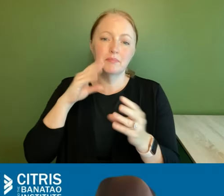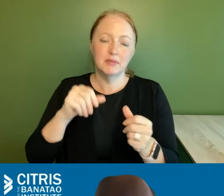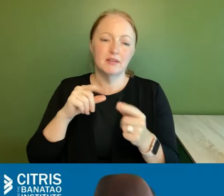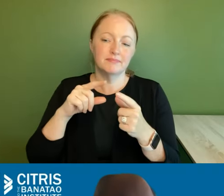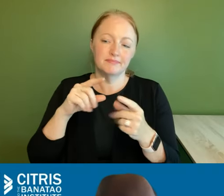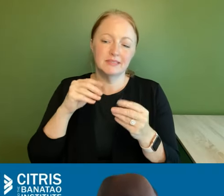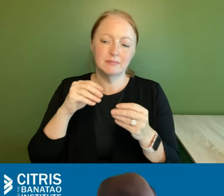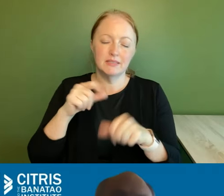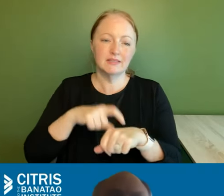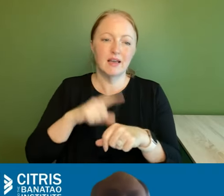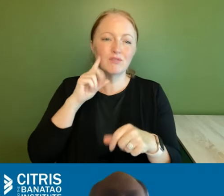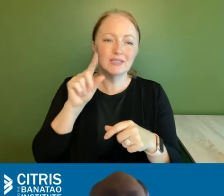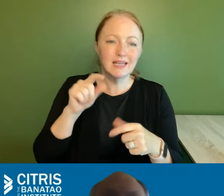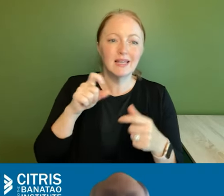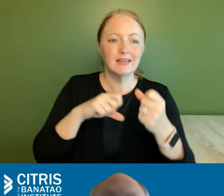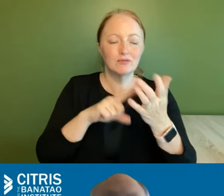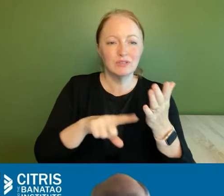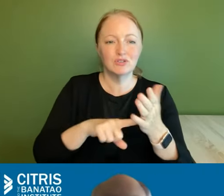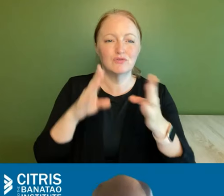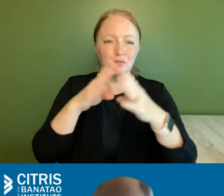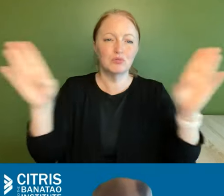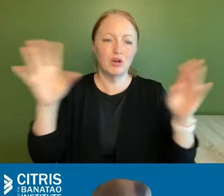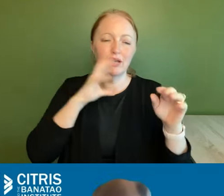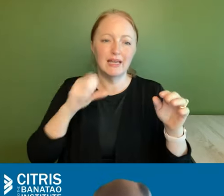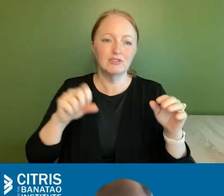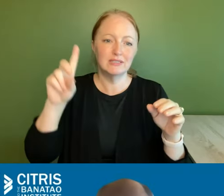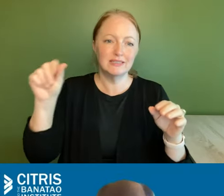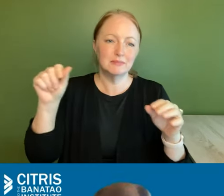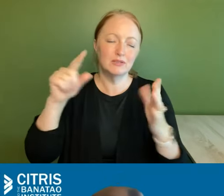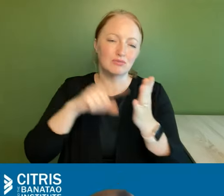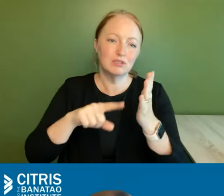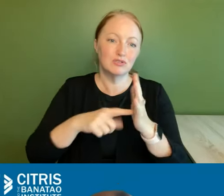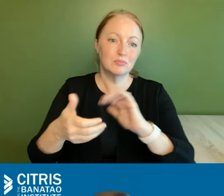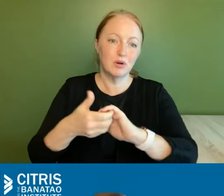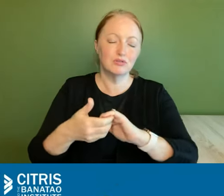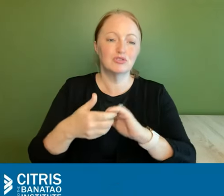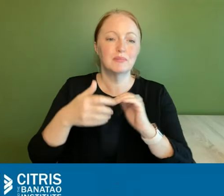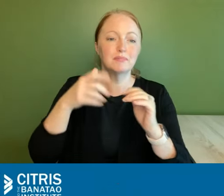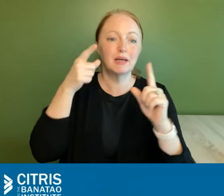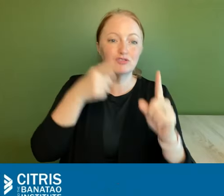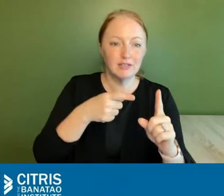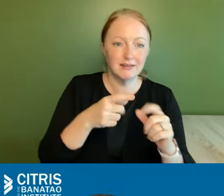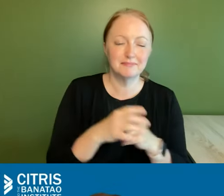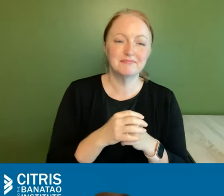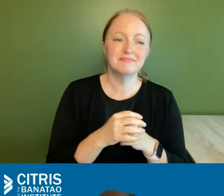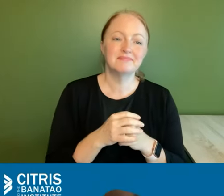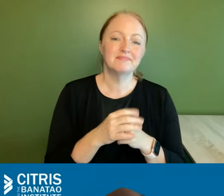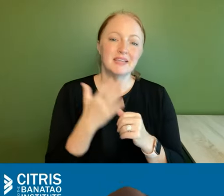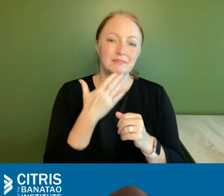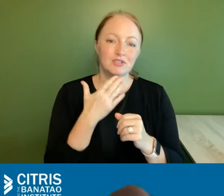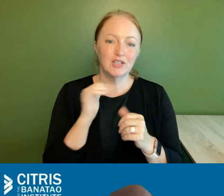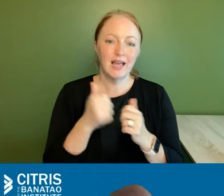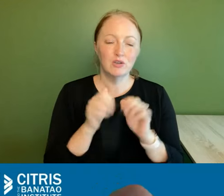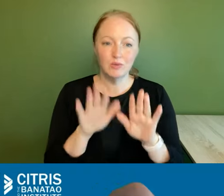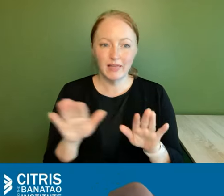and research um for the broader uh aging and disability research partnership agenda so i really appreciate how you all laid